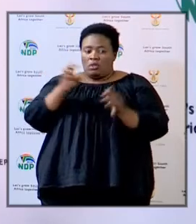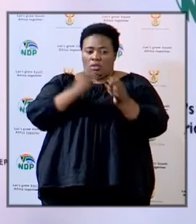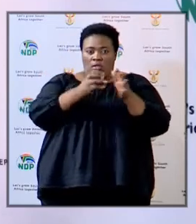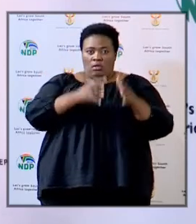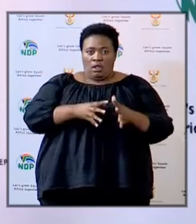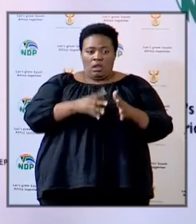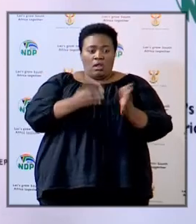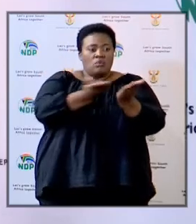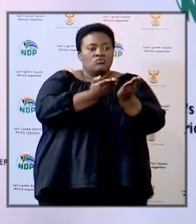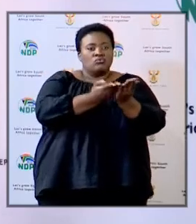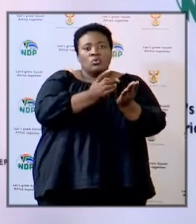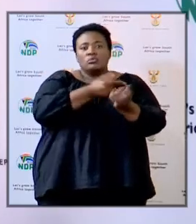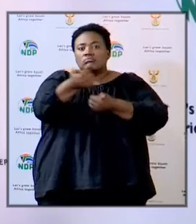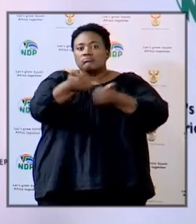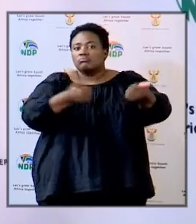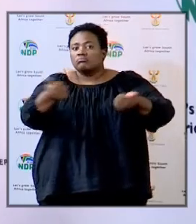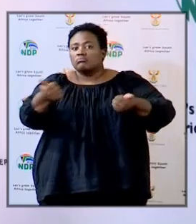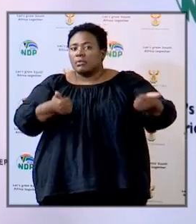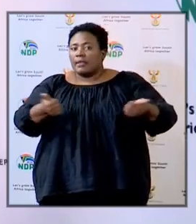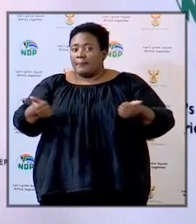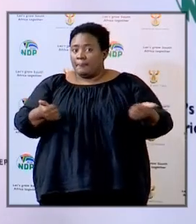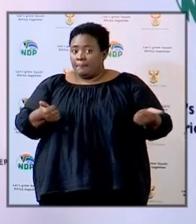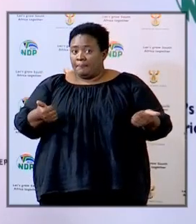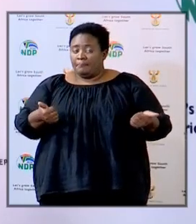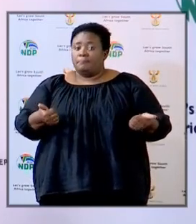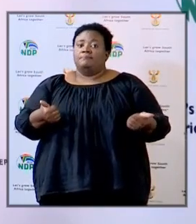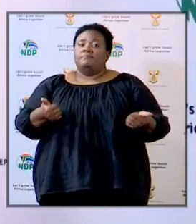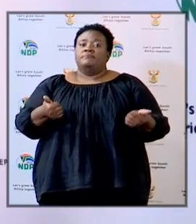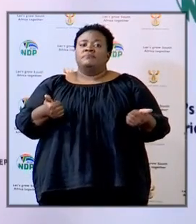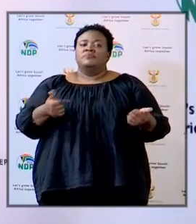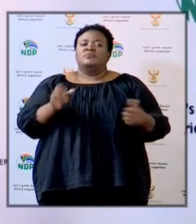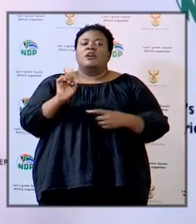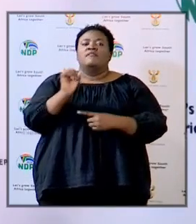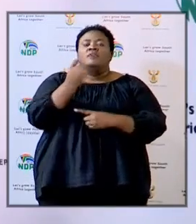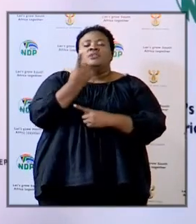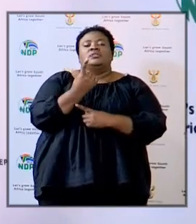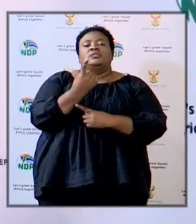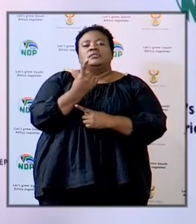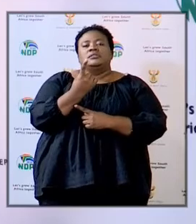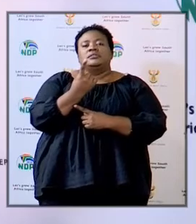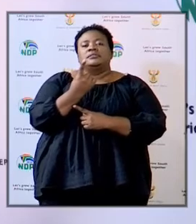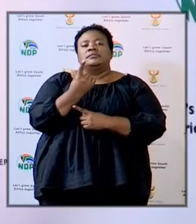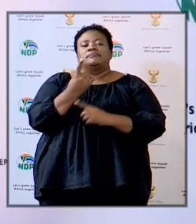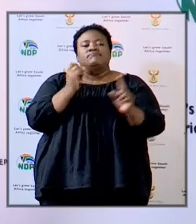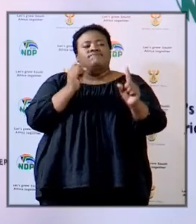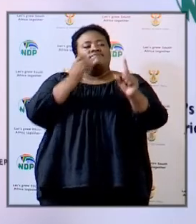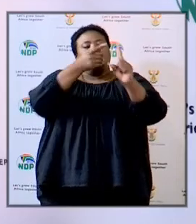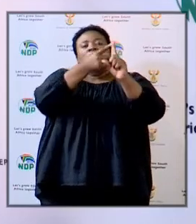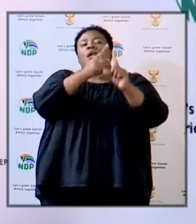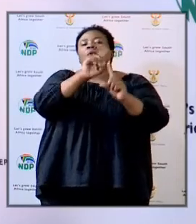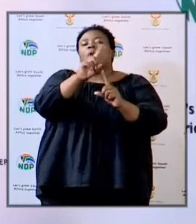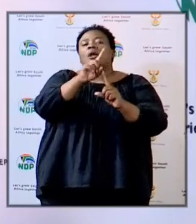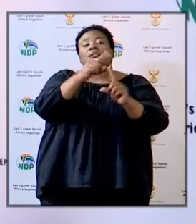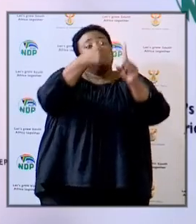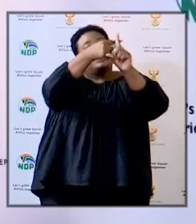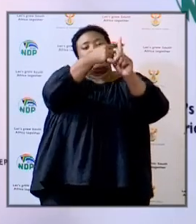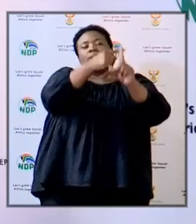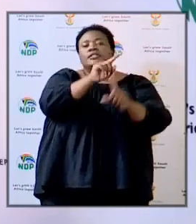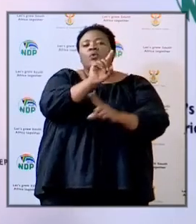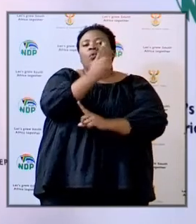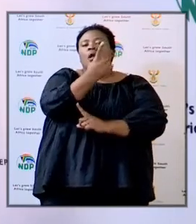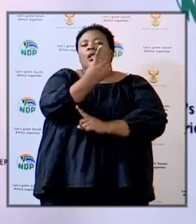learners to come back to schools, initially for the target of 1 June 2020.